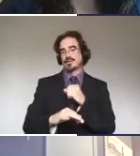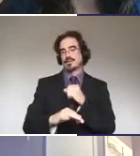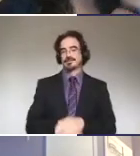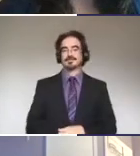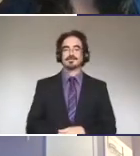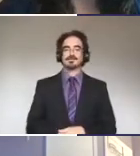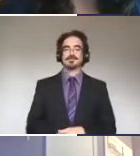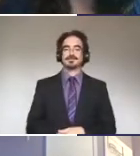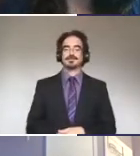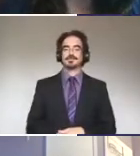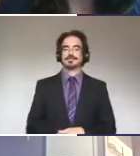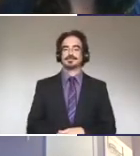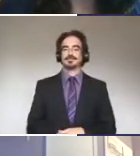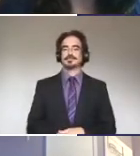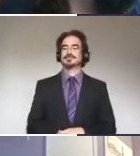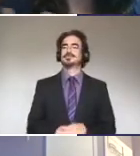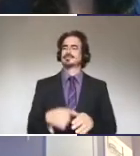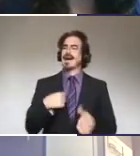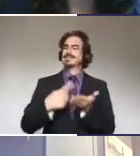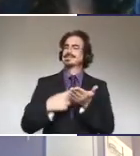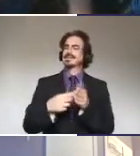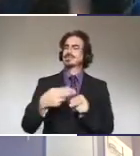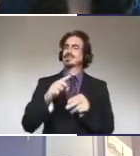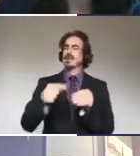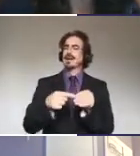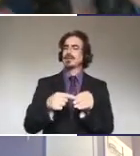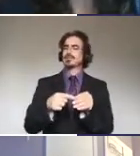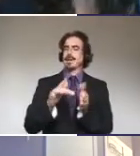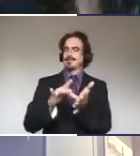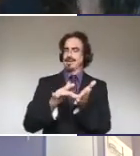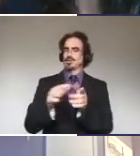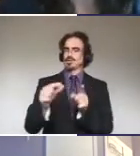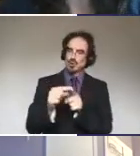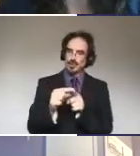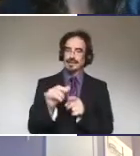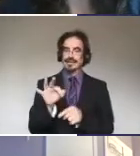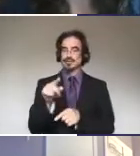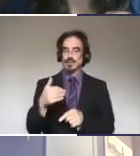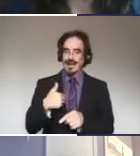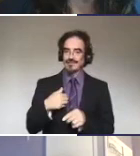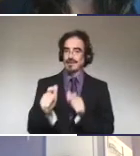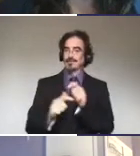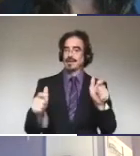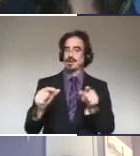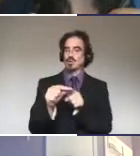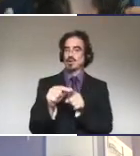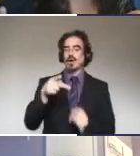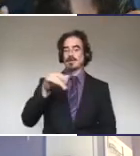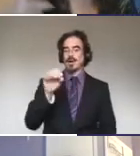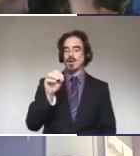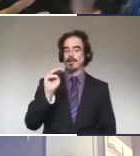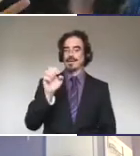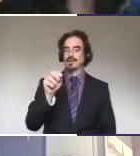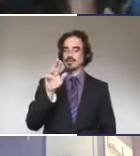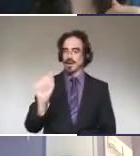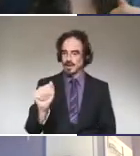So I talked about medical terminology. If you've got a new big word, Pyometra, for example, maybe write that out, um,